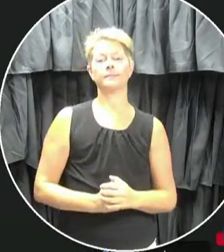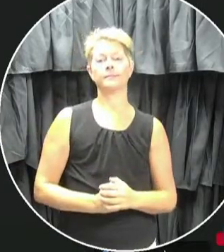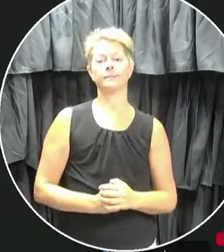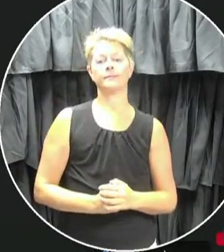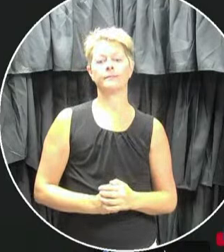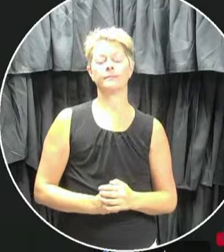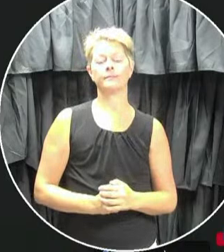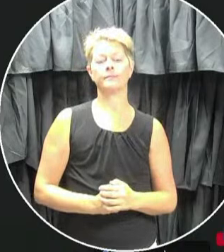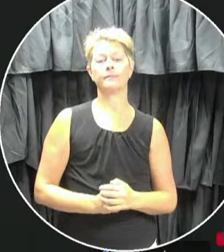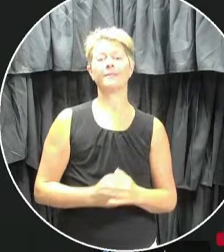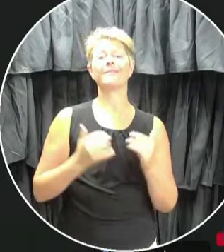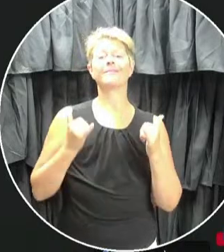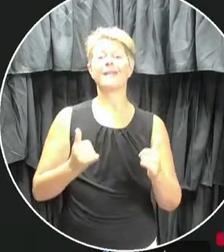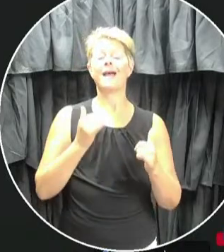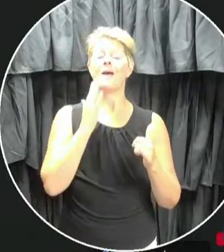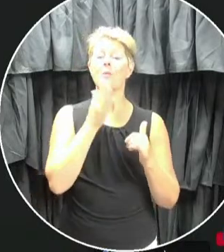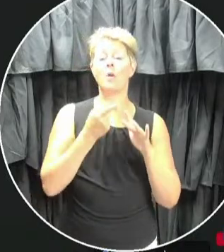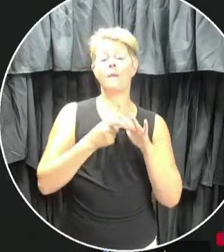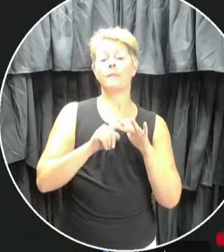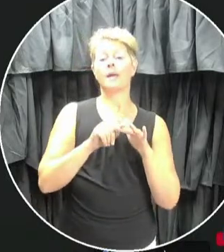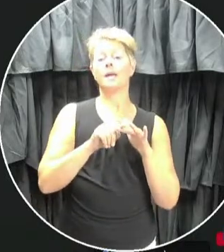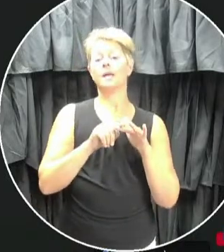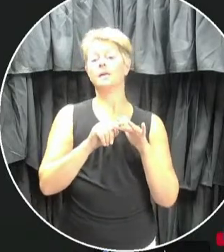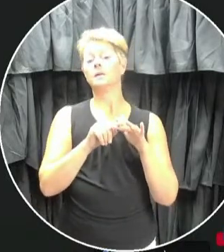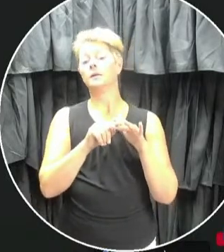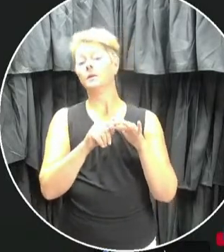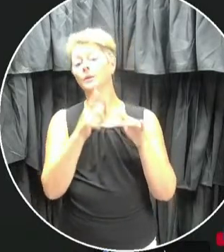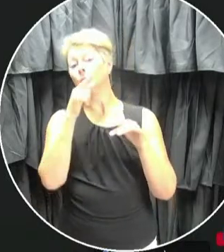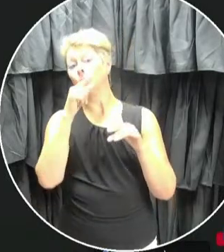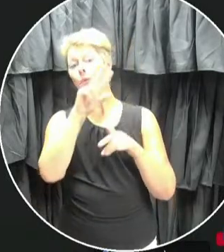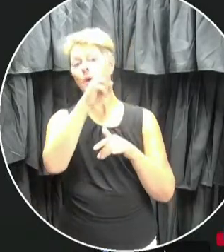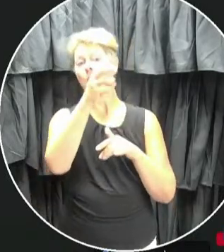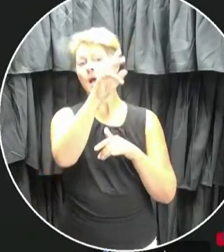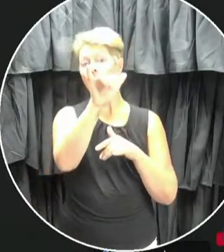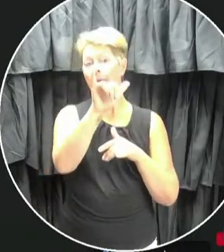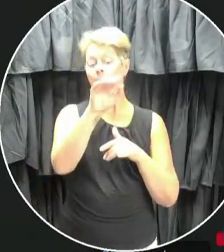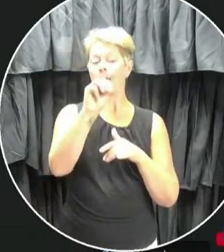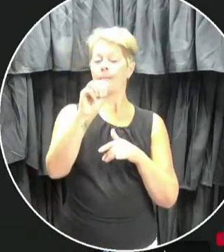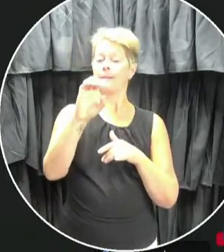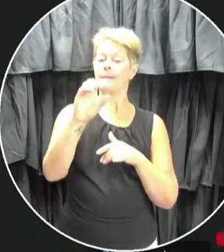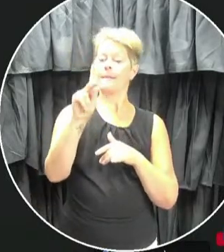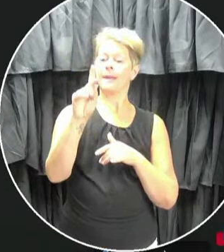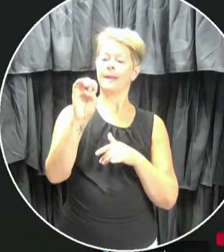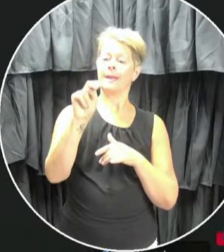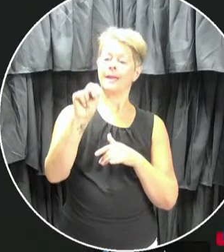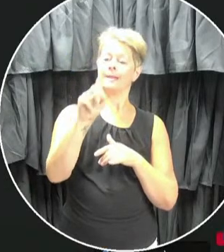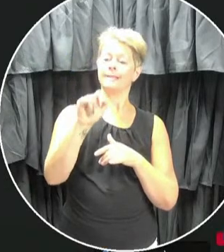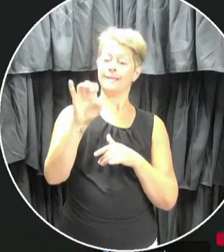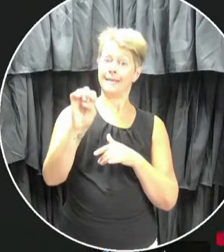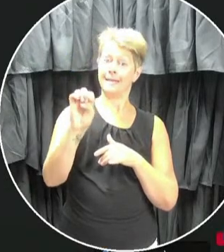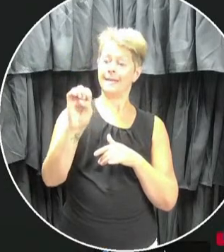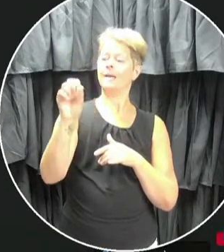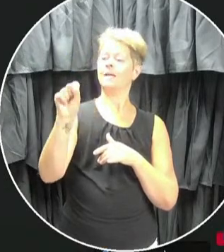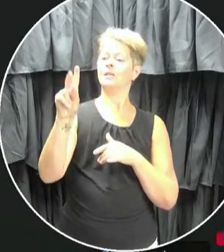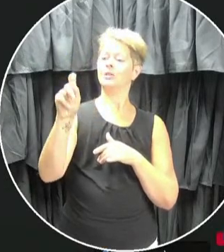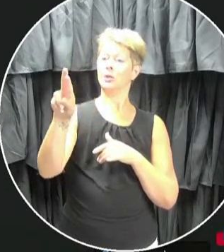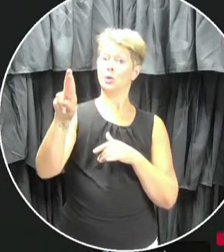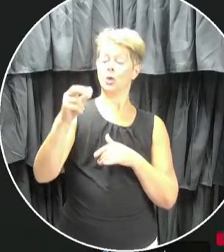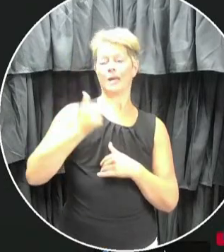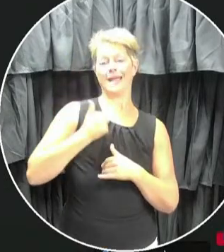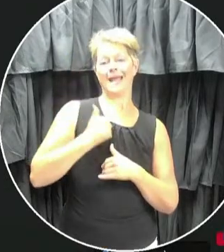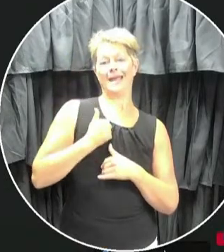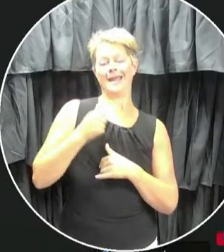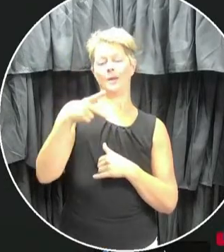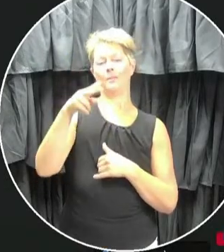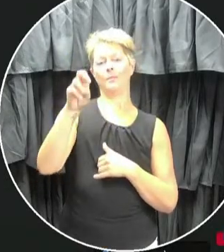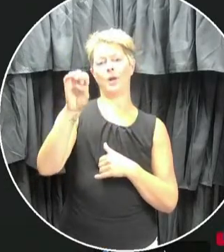So we will begin today with Holly McKenzie-Souter of the Canadian Press. Holly, you can unmute your